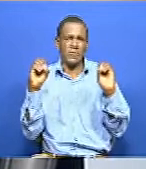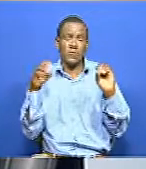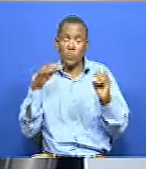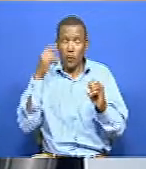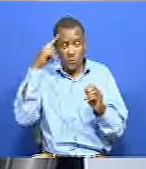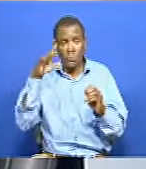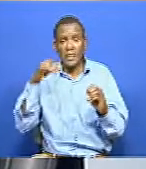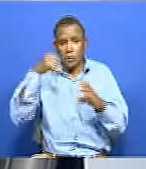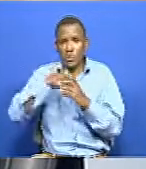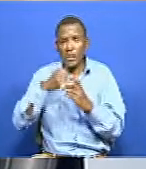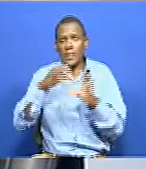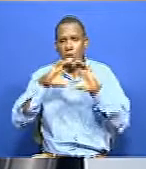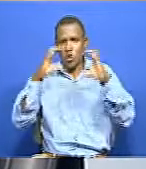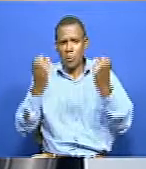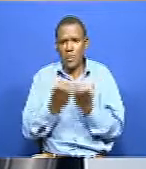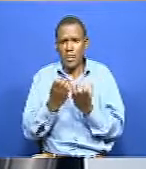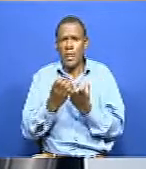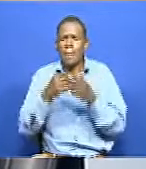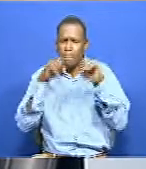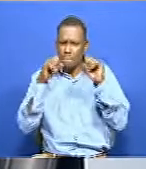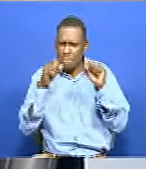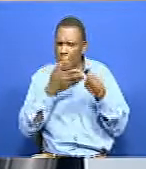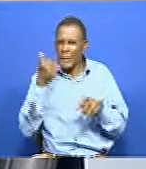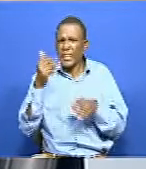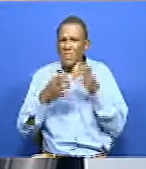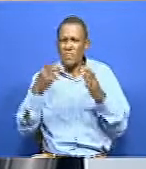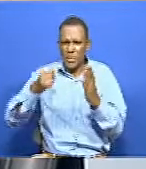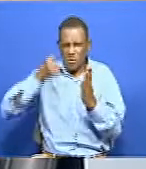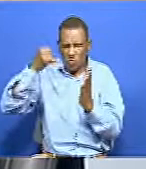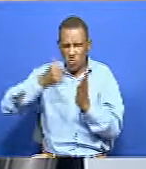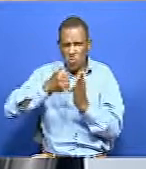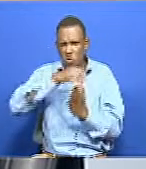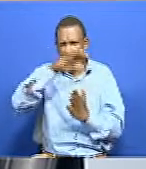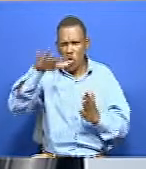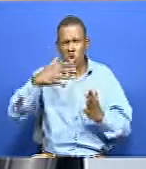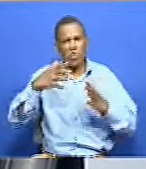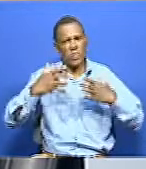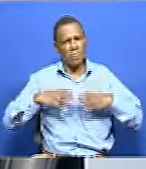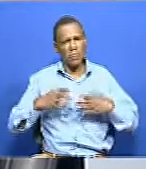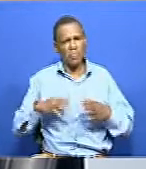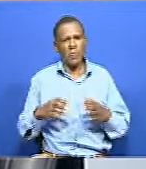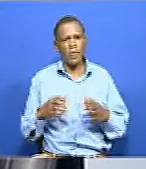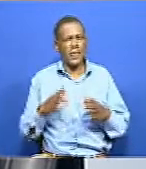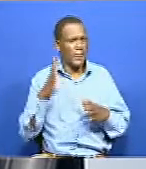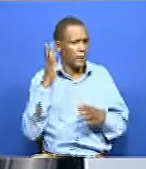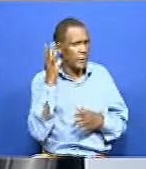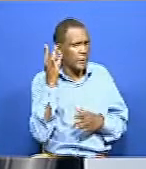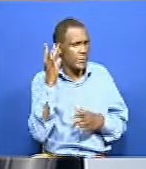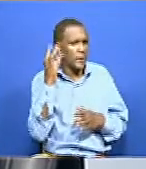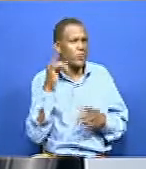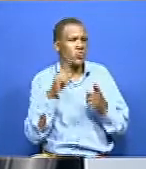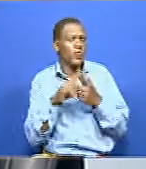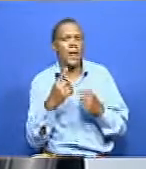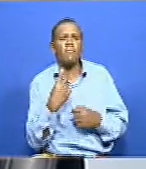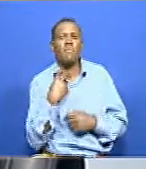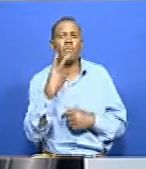if the thing is, if you can be more inclusive, if you can, in element of, you know, communication, and listen to their voice,